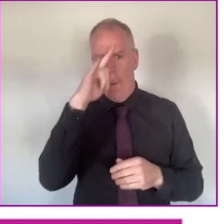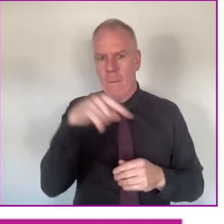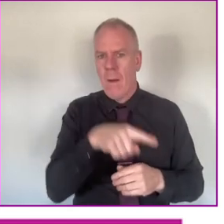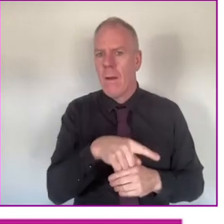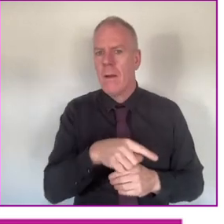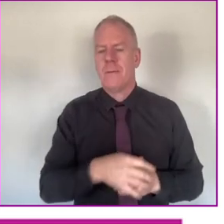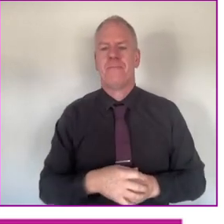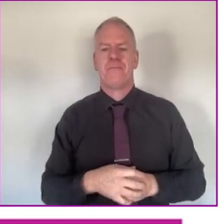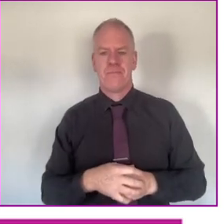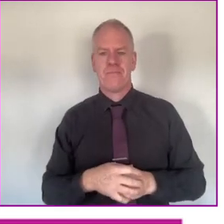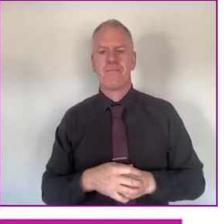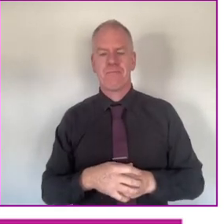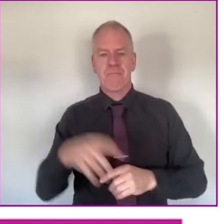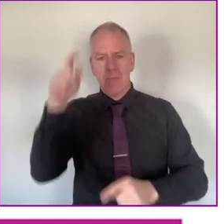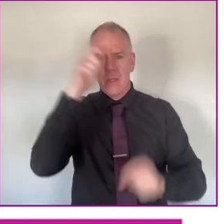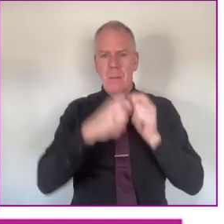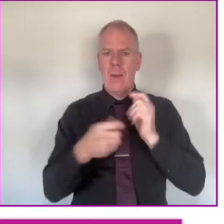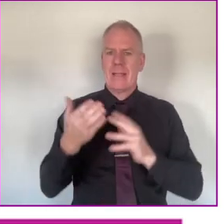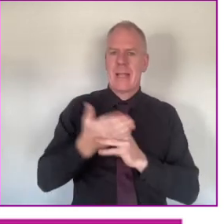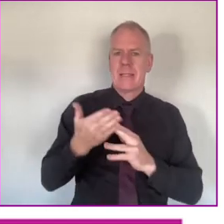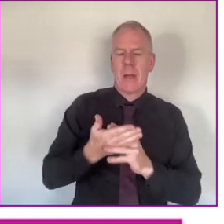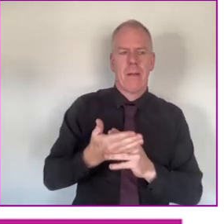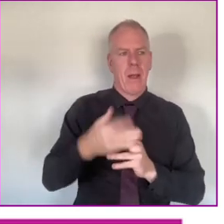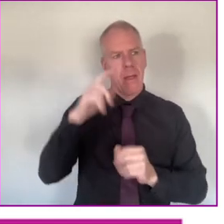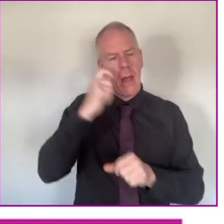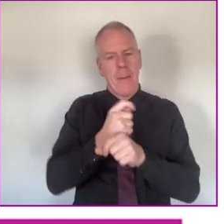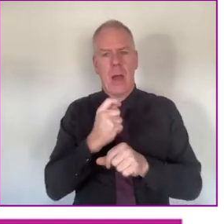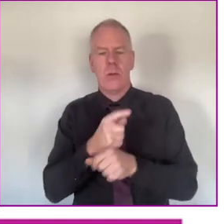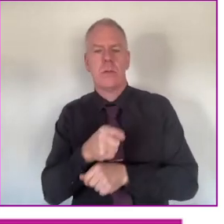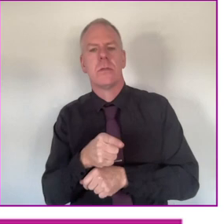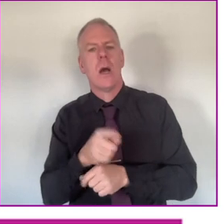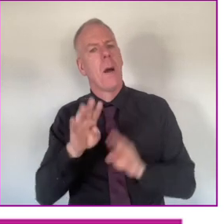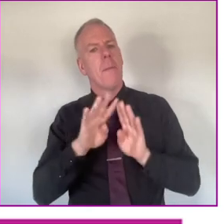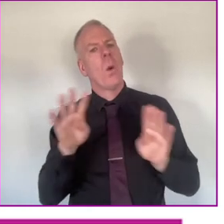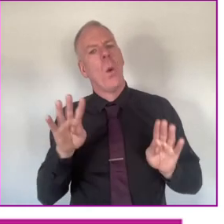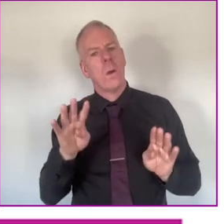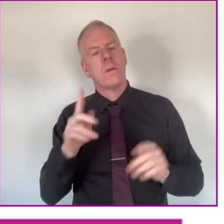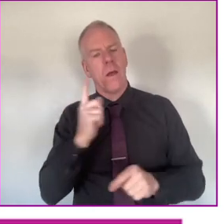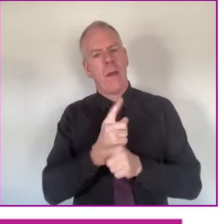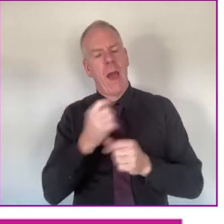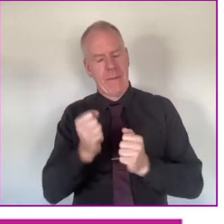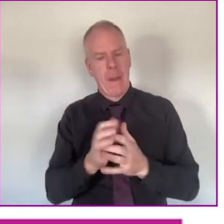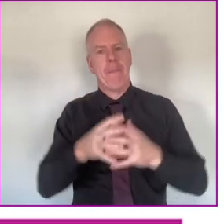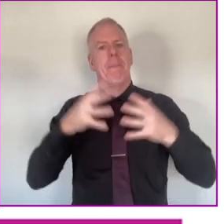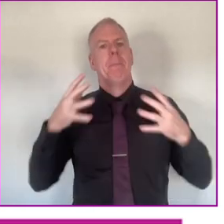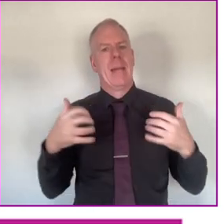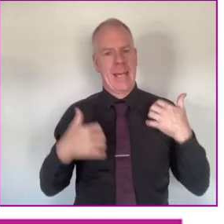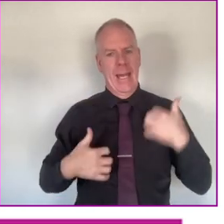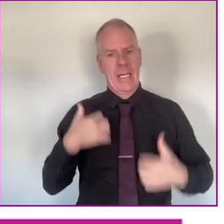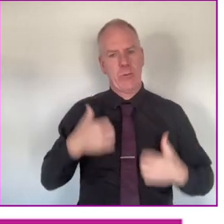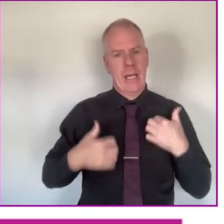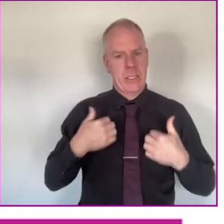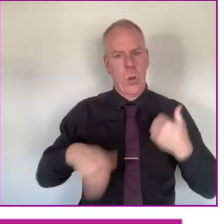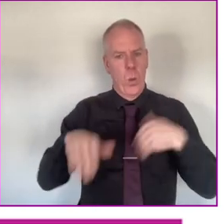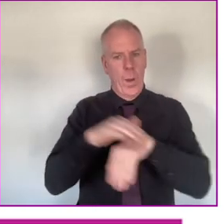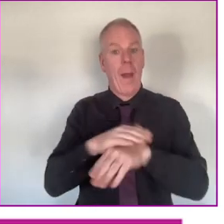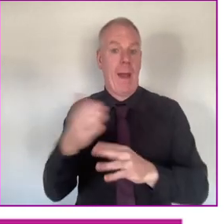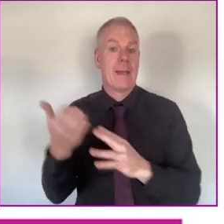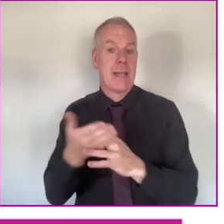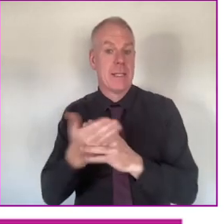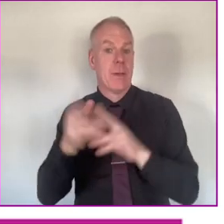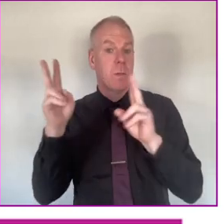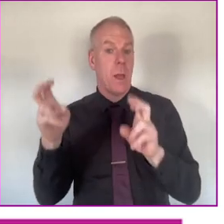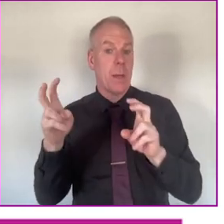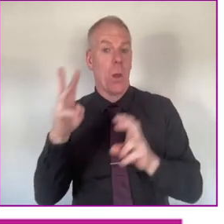hope, a bit, okay? And to think about accessibility. And I do think the board takes huge interest in the